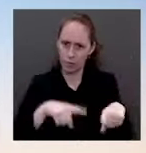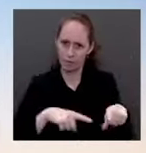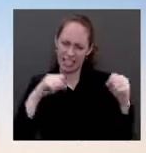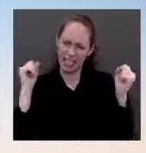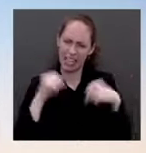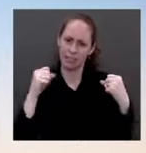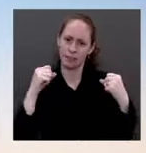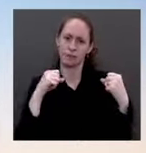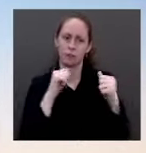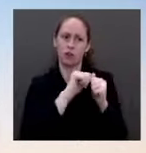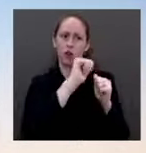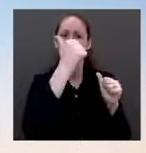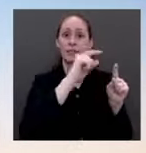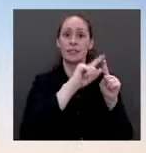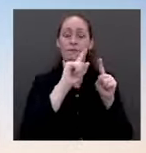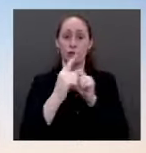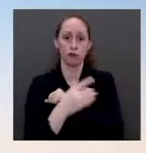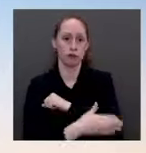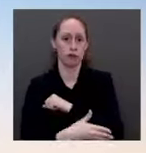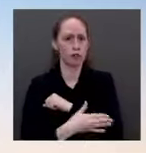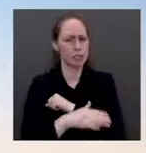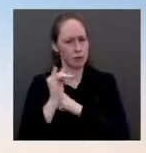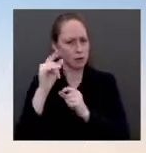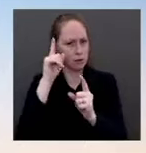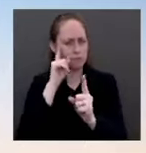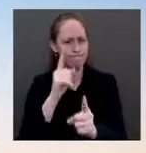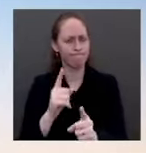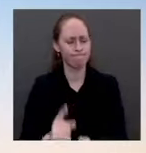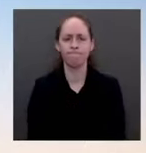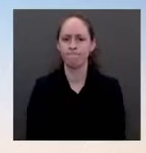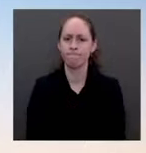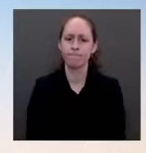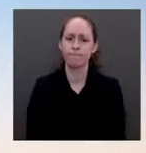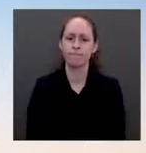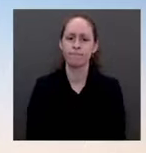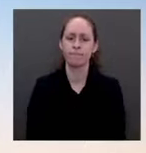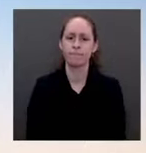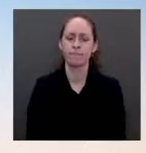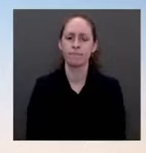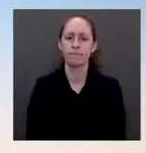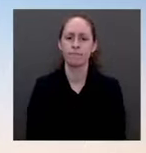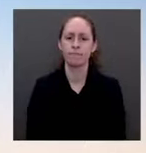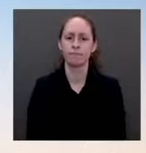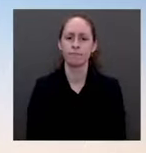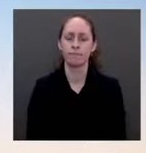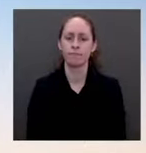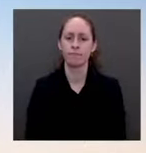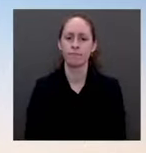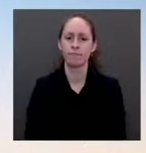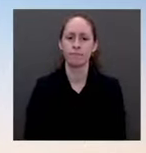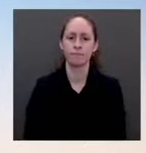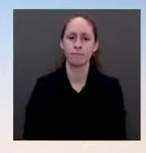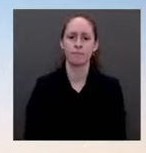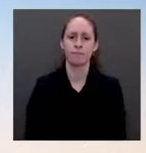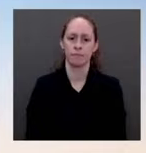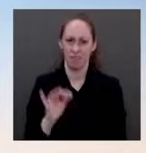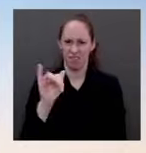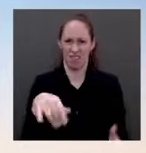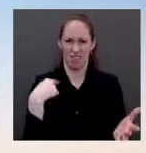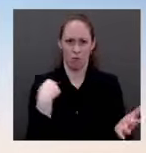objective of advocating for human rights, for